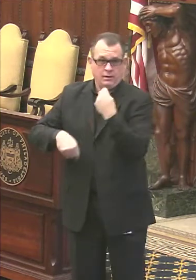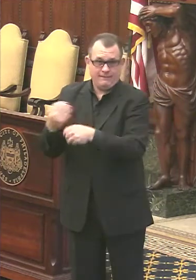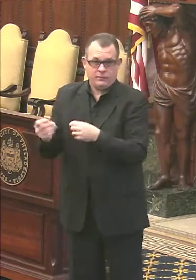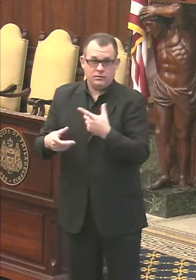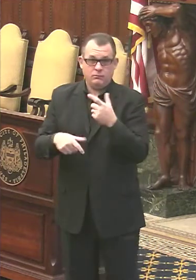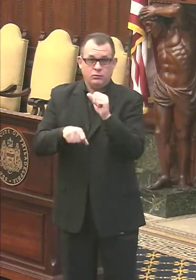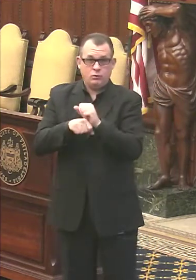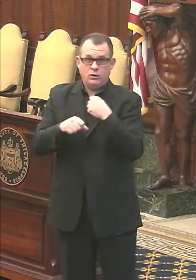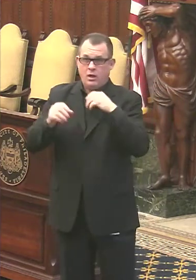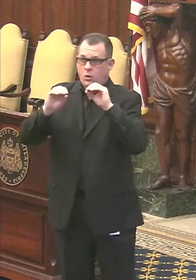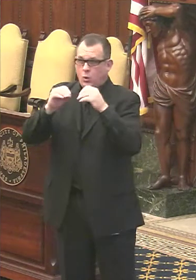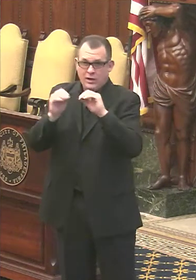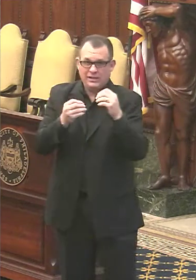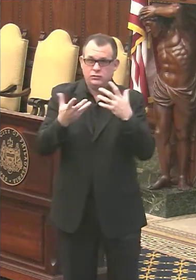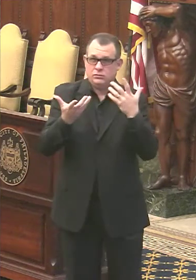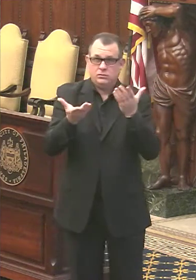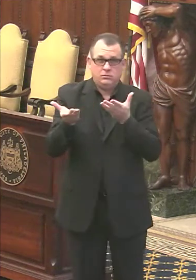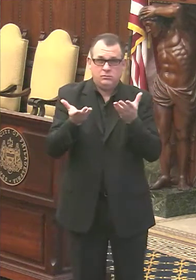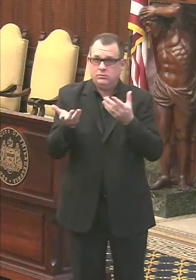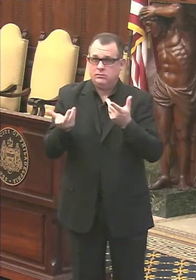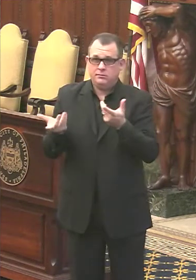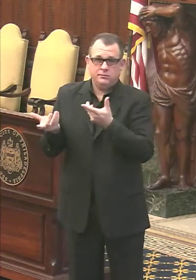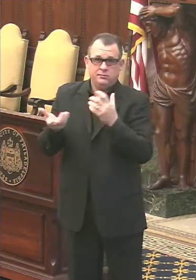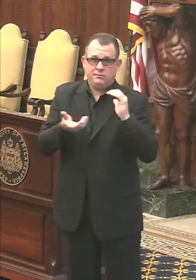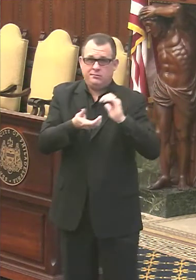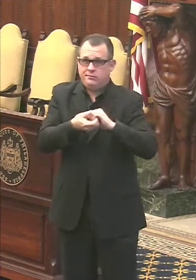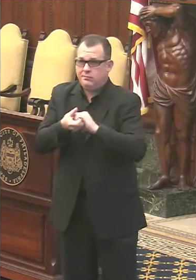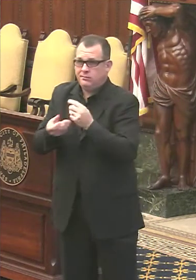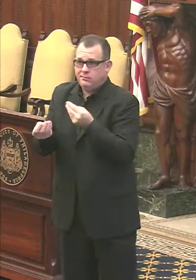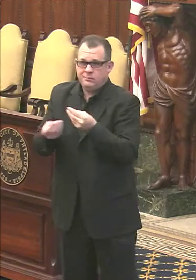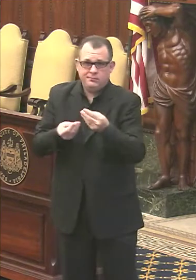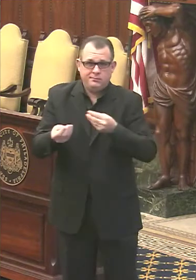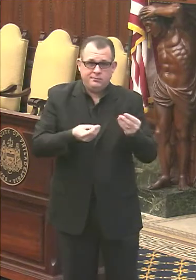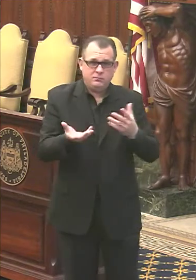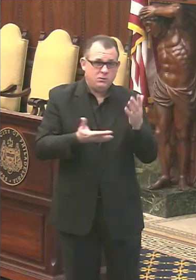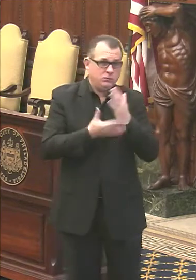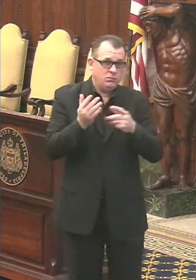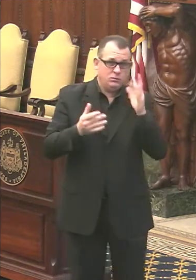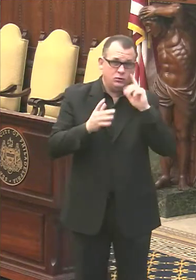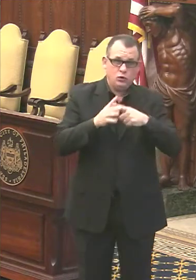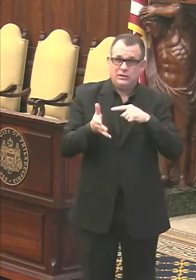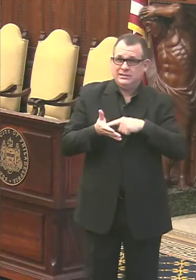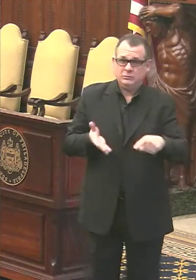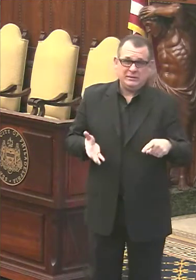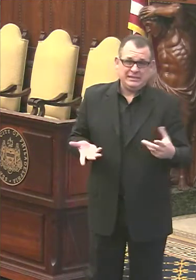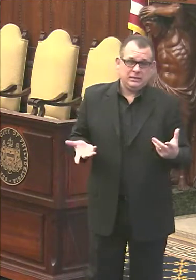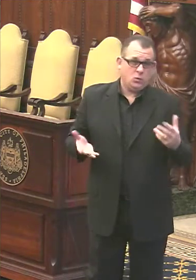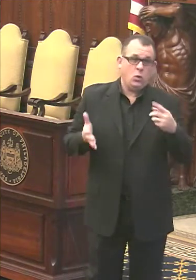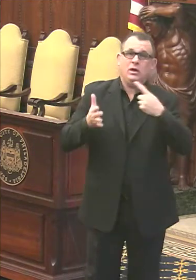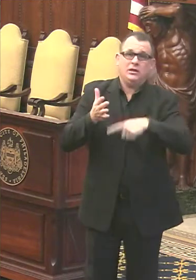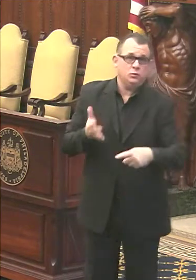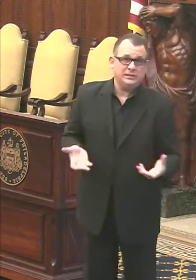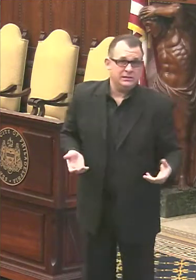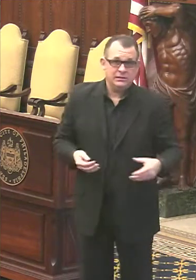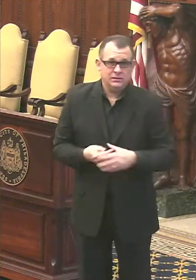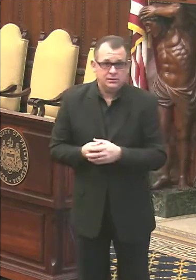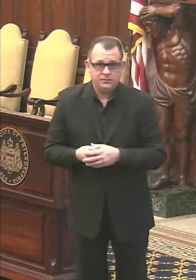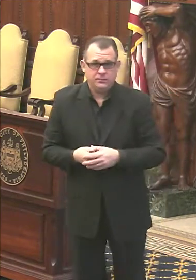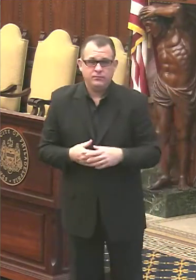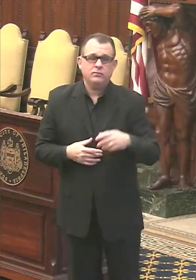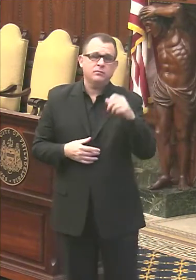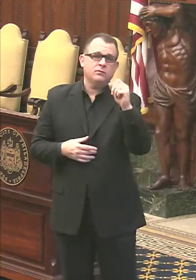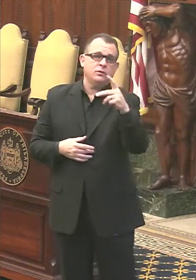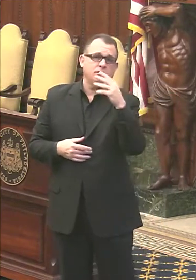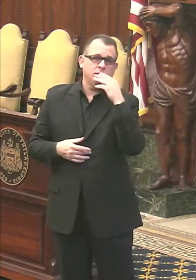uh, and they may not necessarily be ready, uh, but some of them may get started this week or if not the next week. Okay. Thank you.